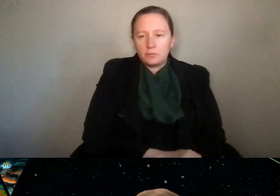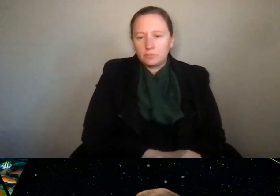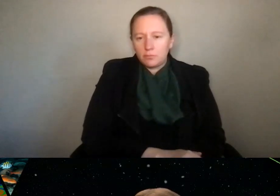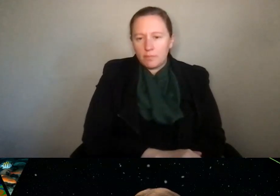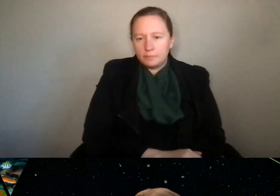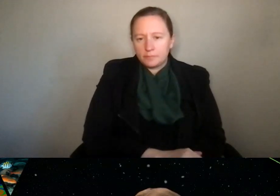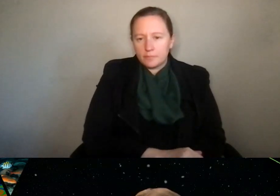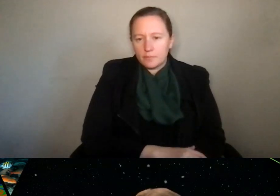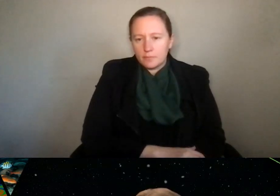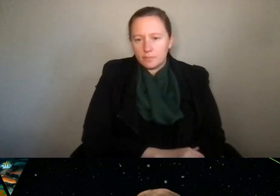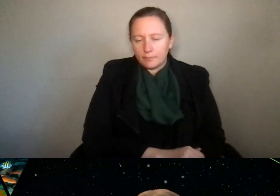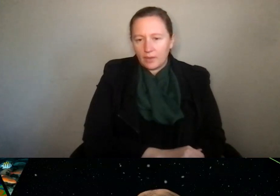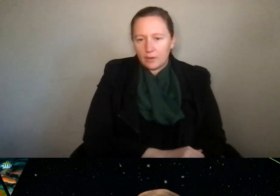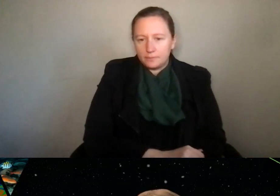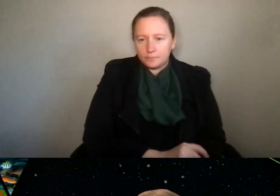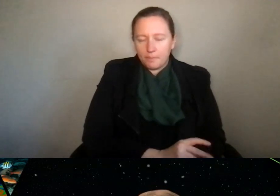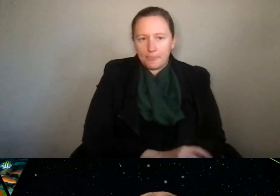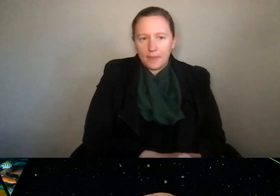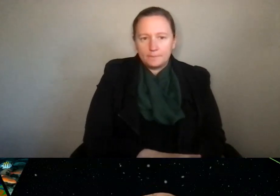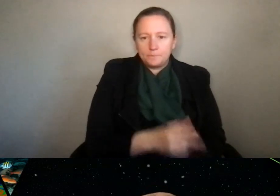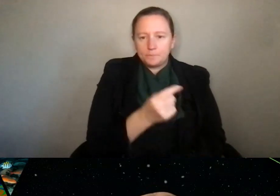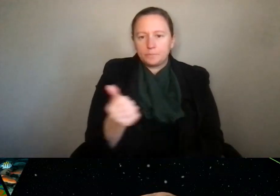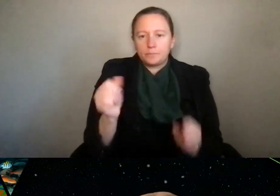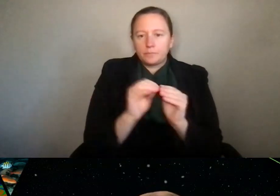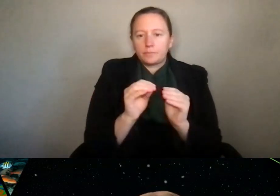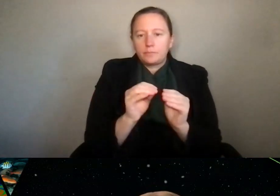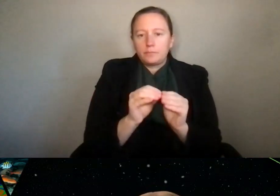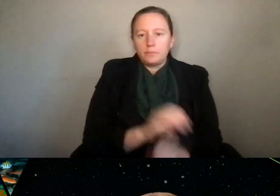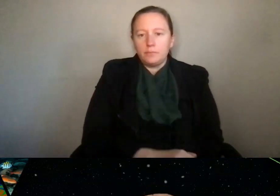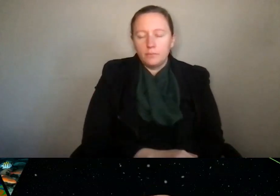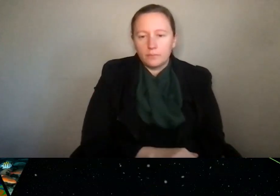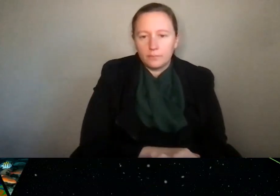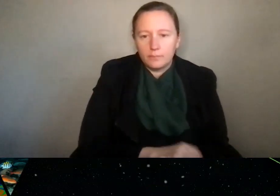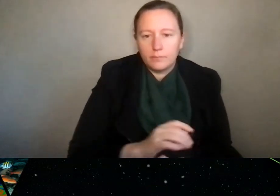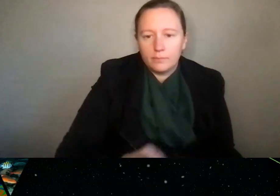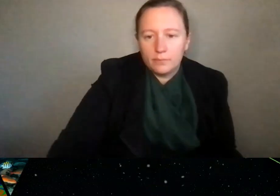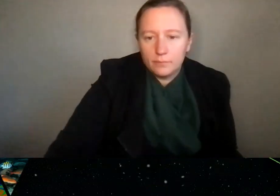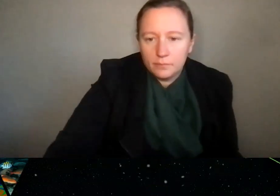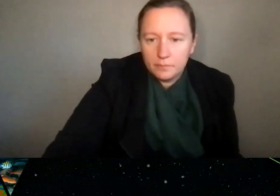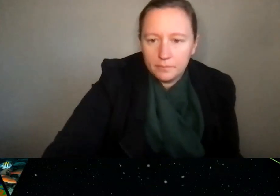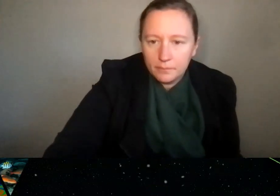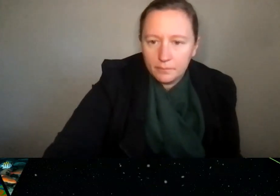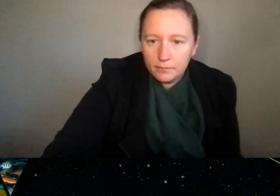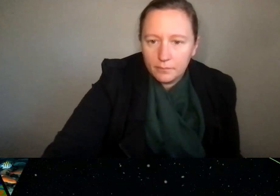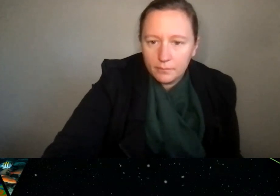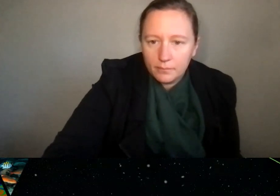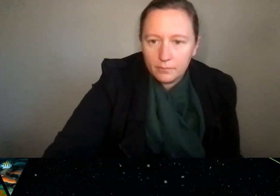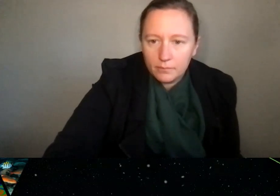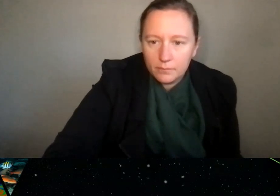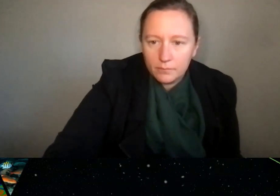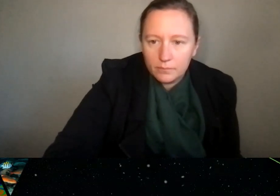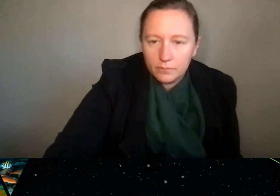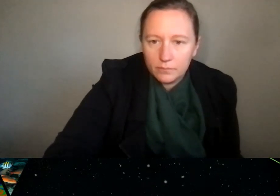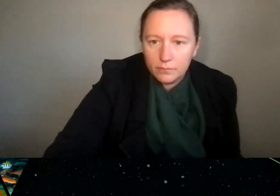OK, we did get a couple more questions in. So we just take a quick look at